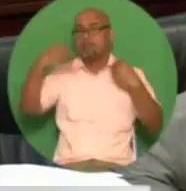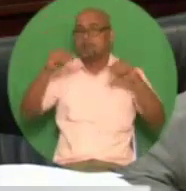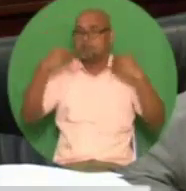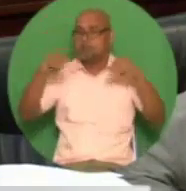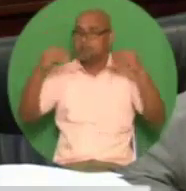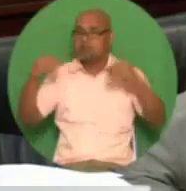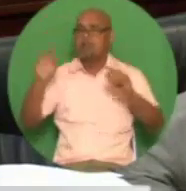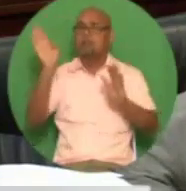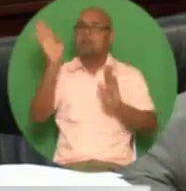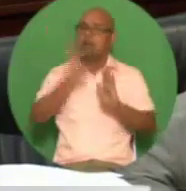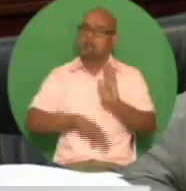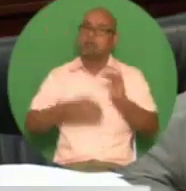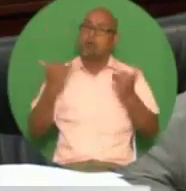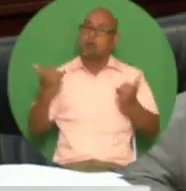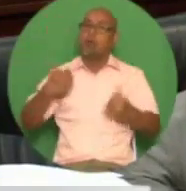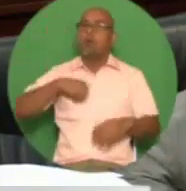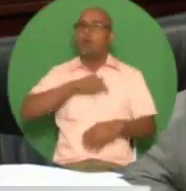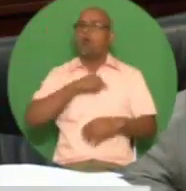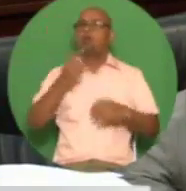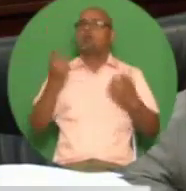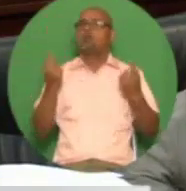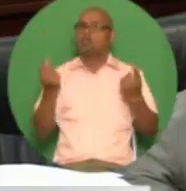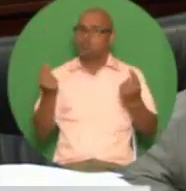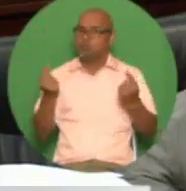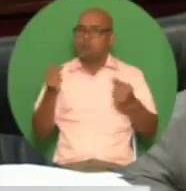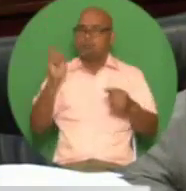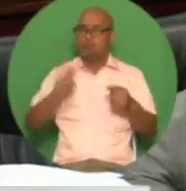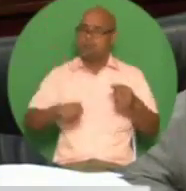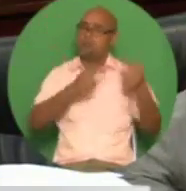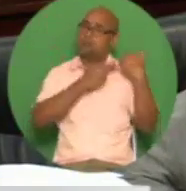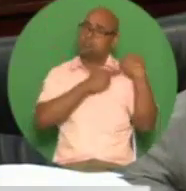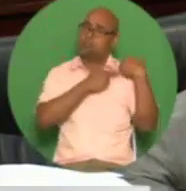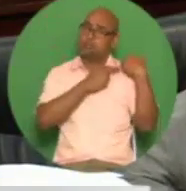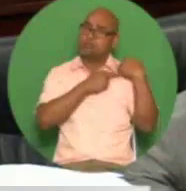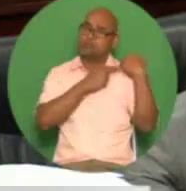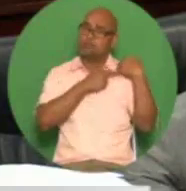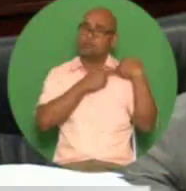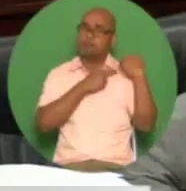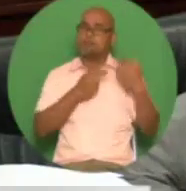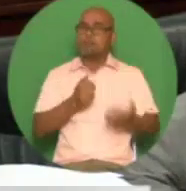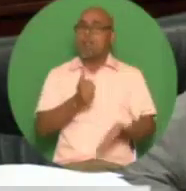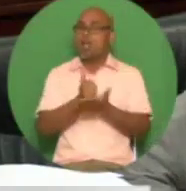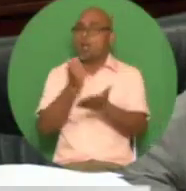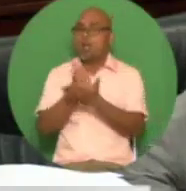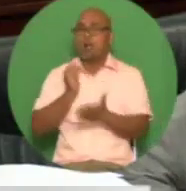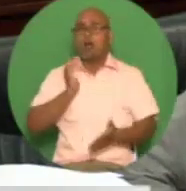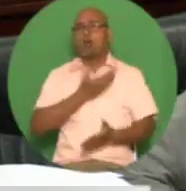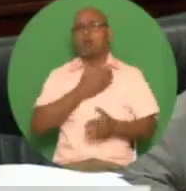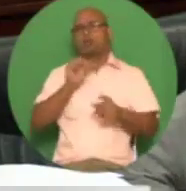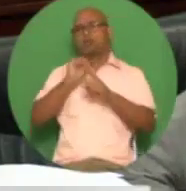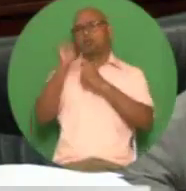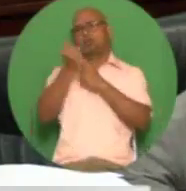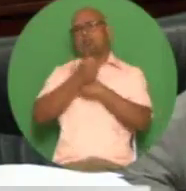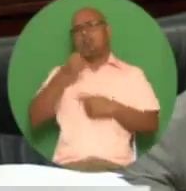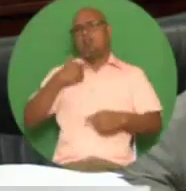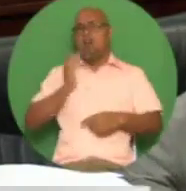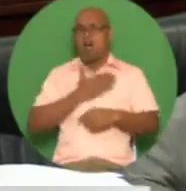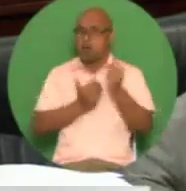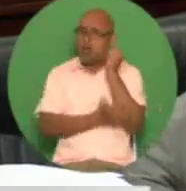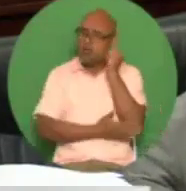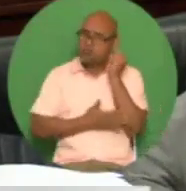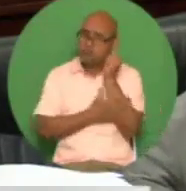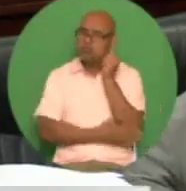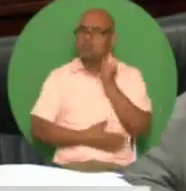task now is to satisfy the rising aspirations of the needs of our society through the self-imposed